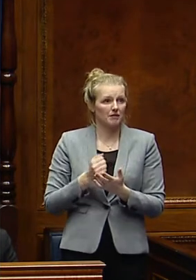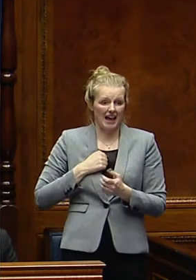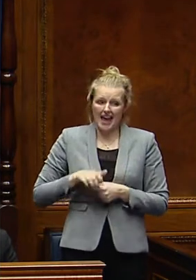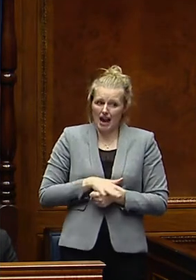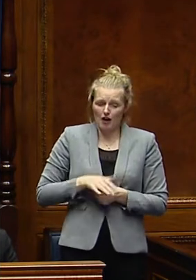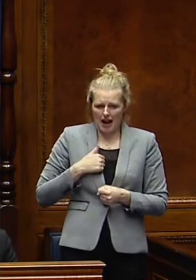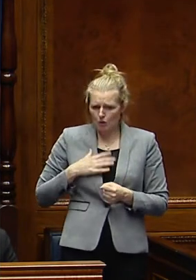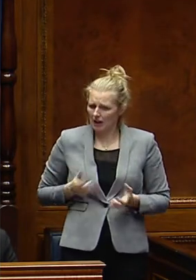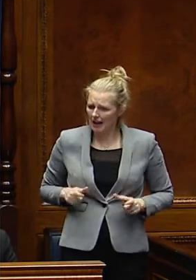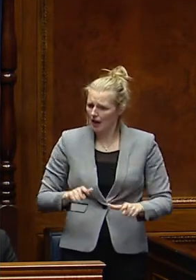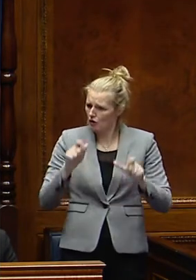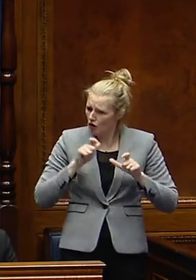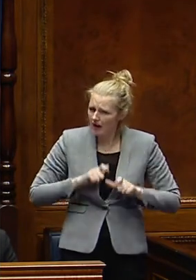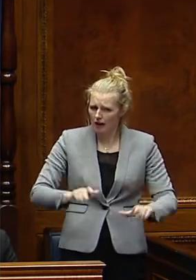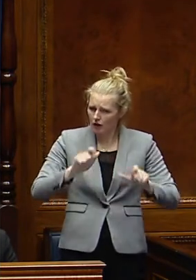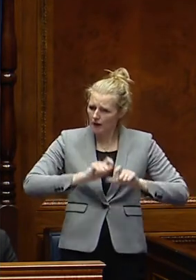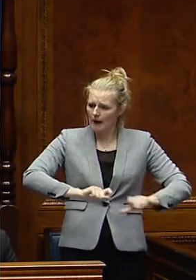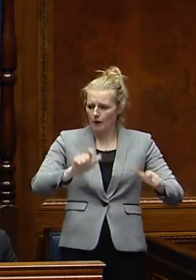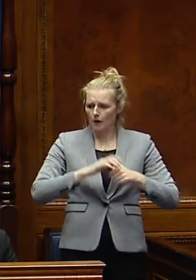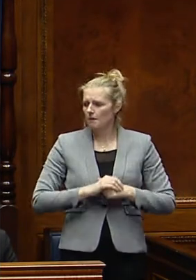that I am keen to engage on in the time ahead.